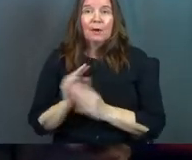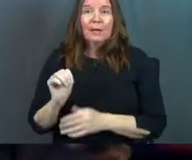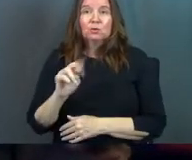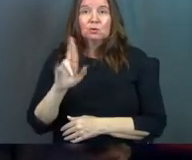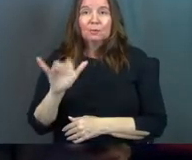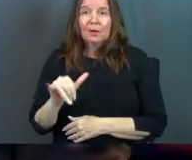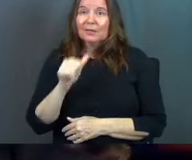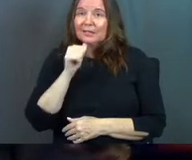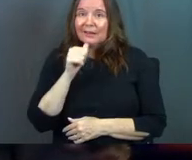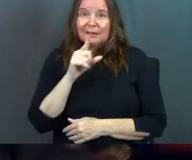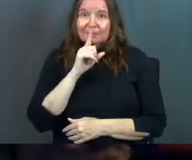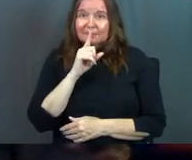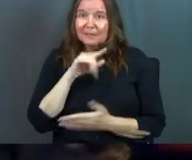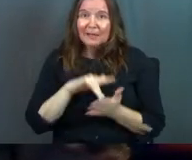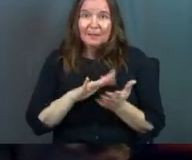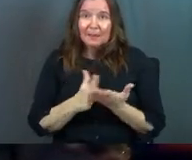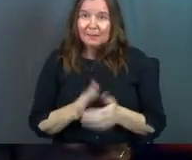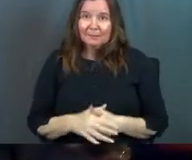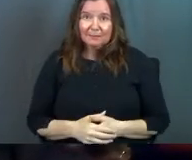in your Bible.